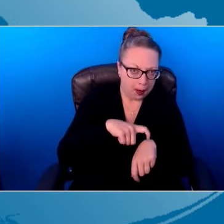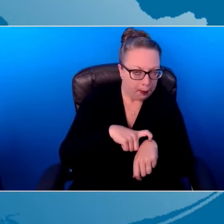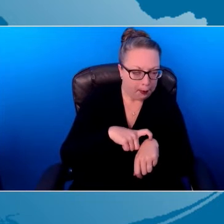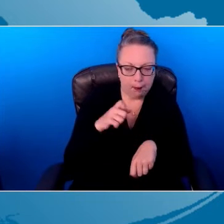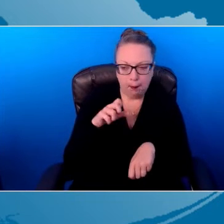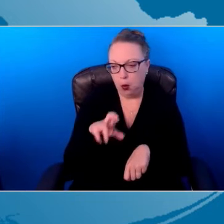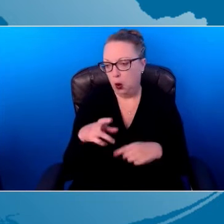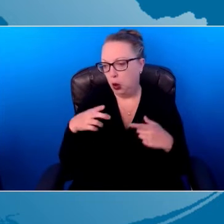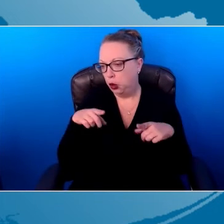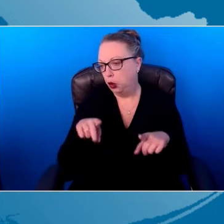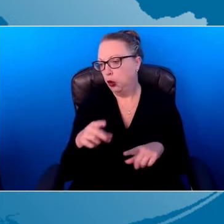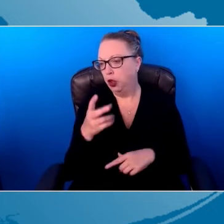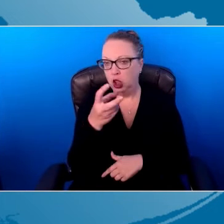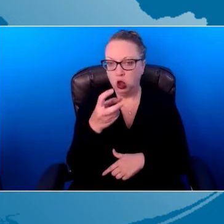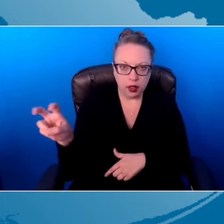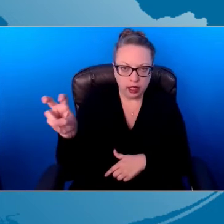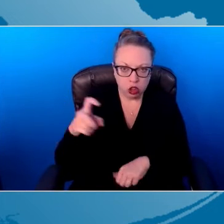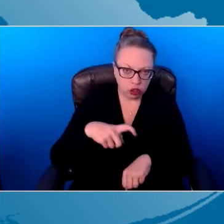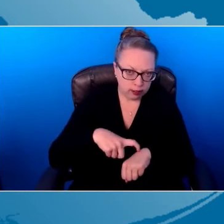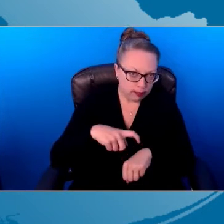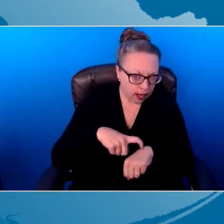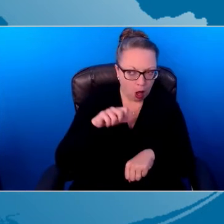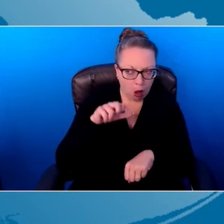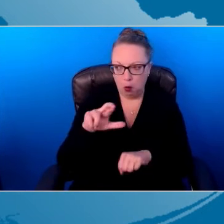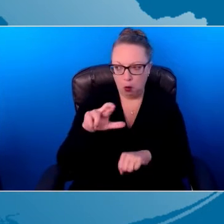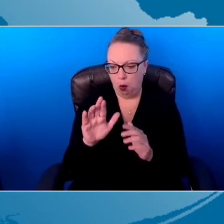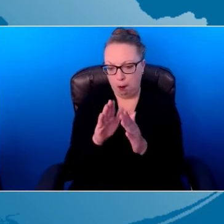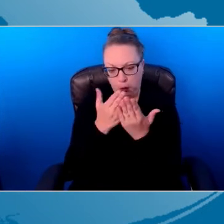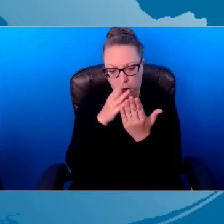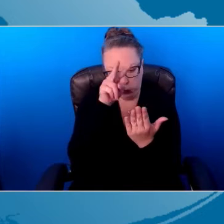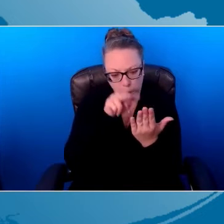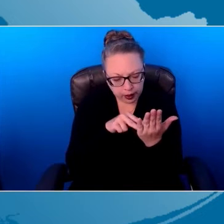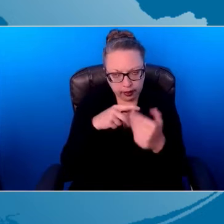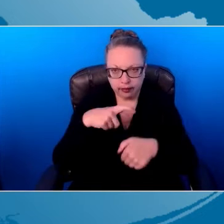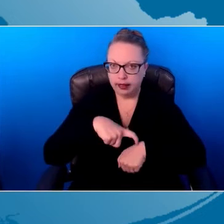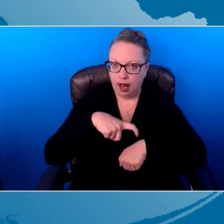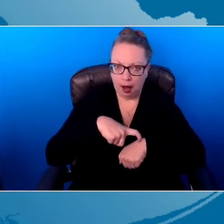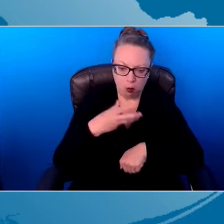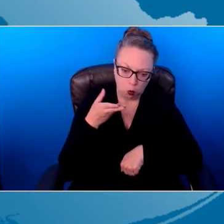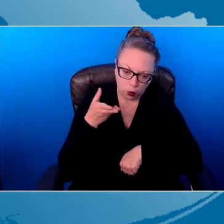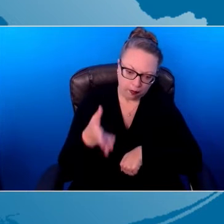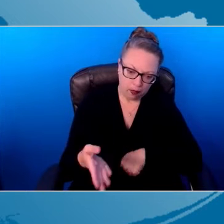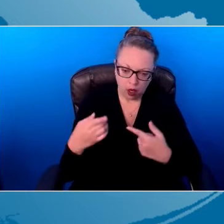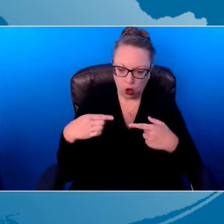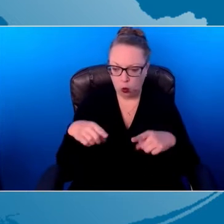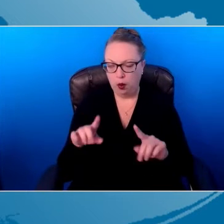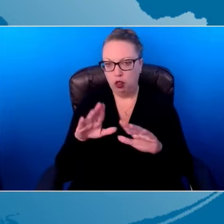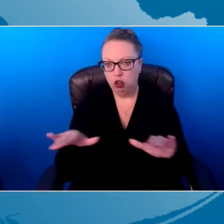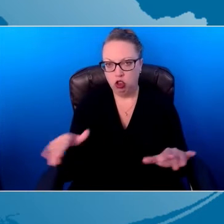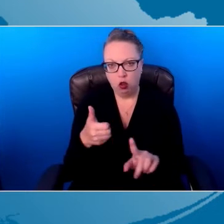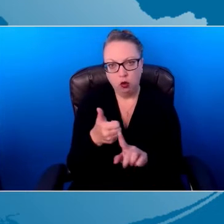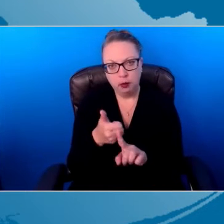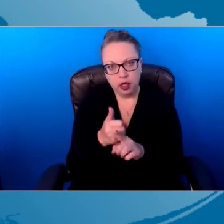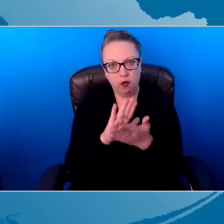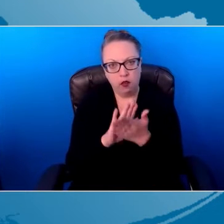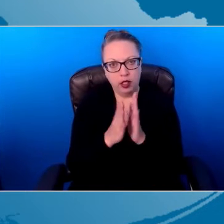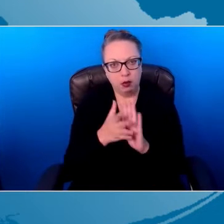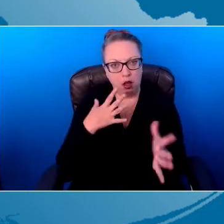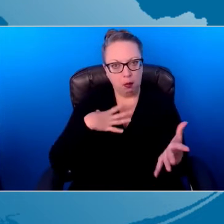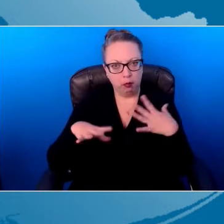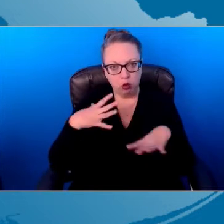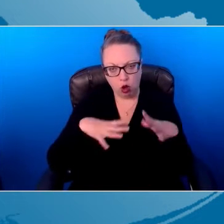book reading time, or we're going to be at the family's home when the child is getting dressed, because that provides opportunities for communication.